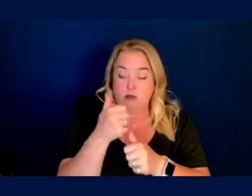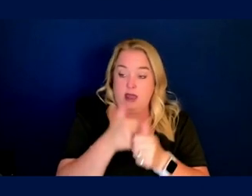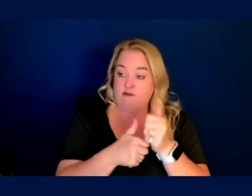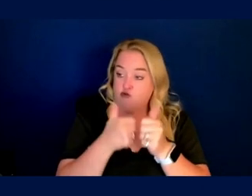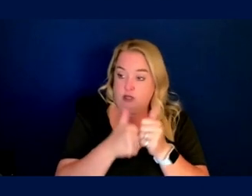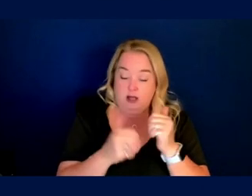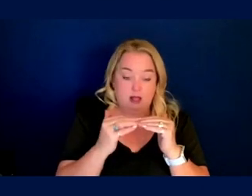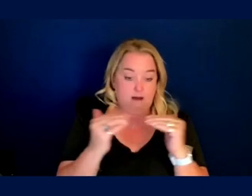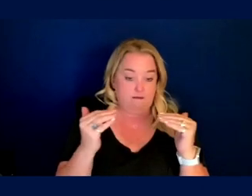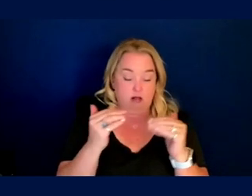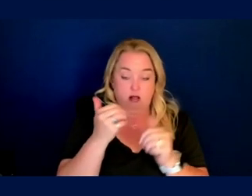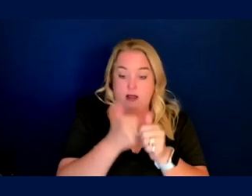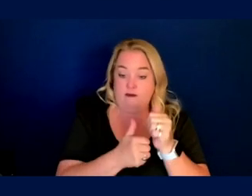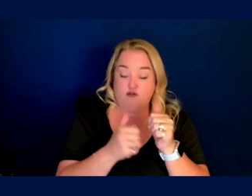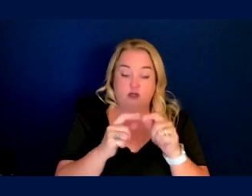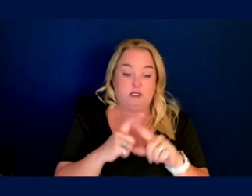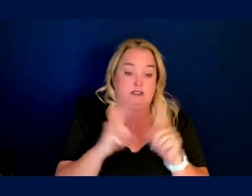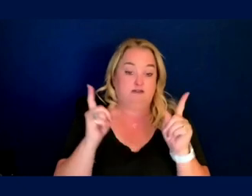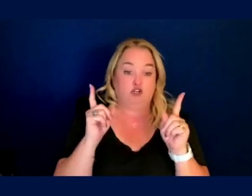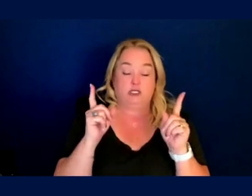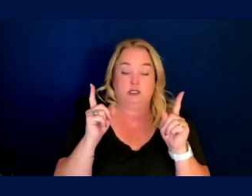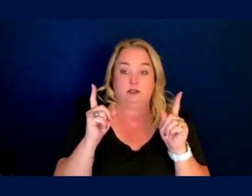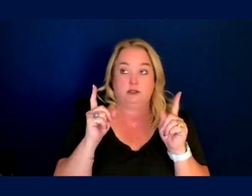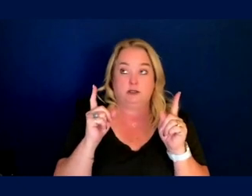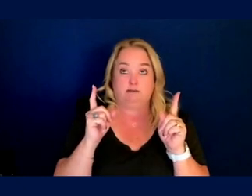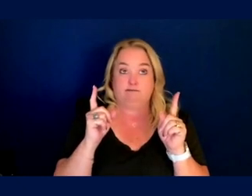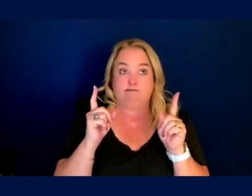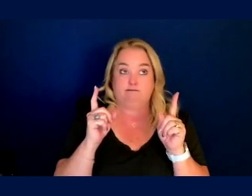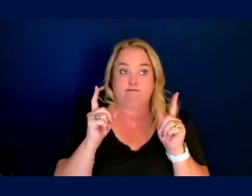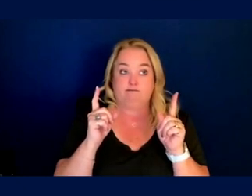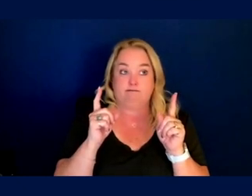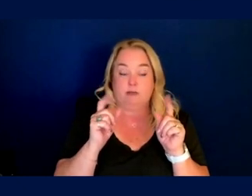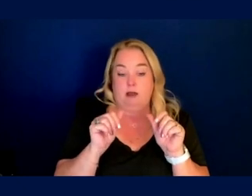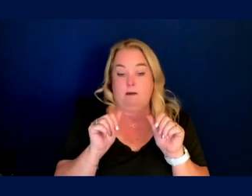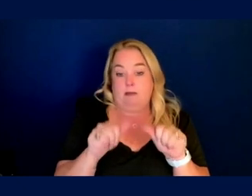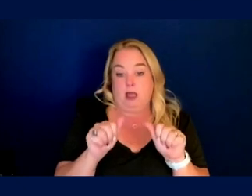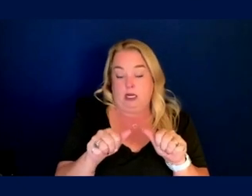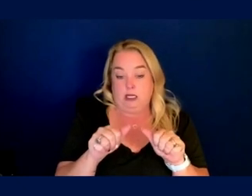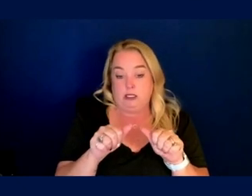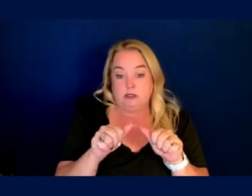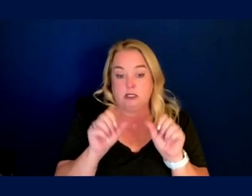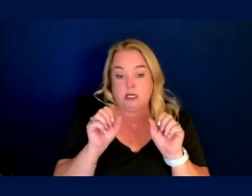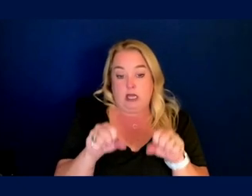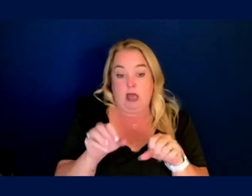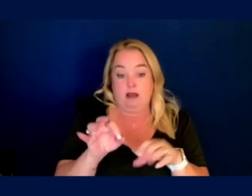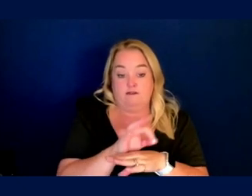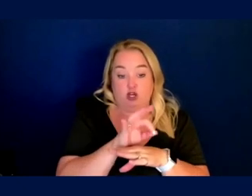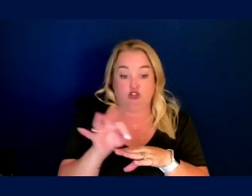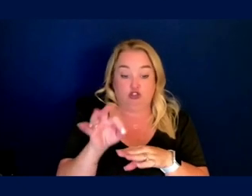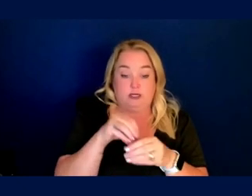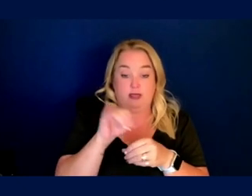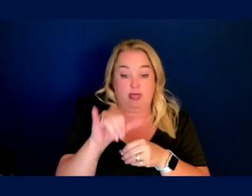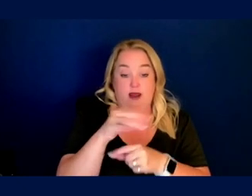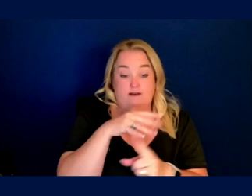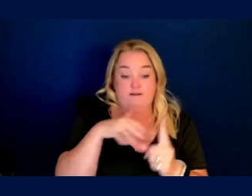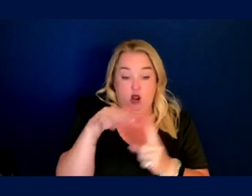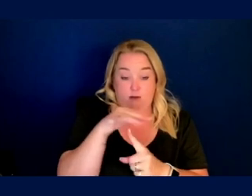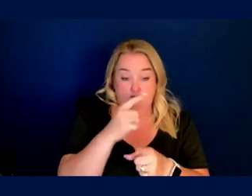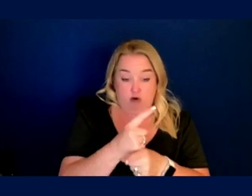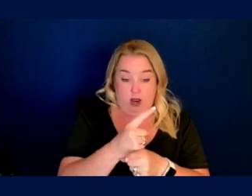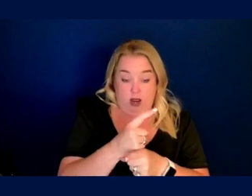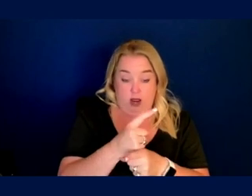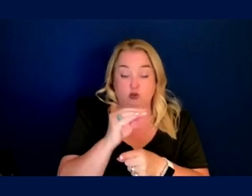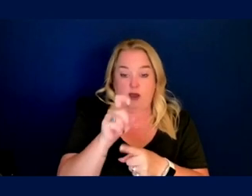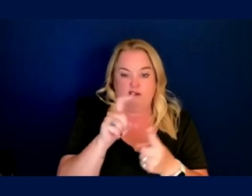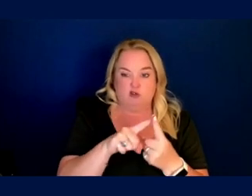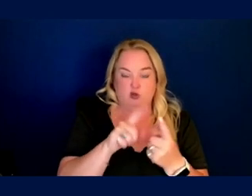level and, and every different sort of human, um, you know, permutation needs to be able to function in that environment. Okay. So you have to adapt